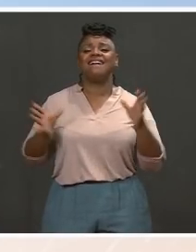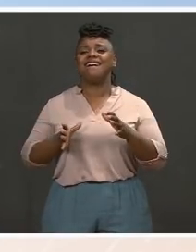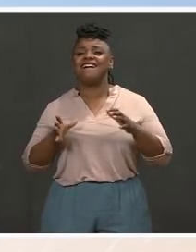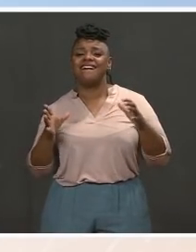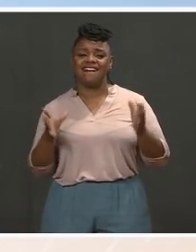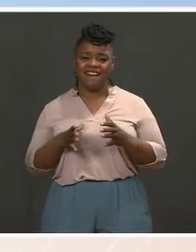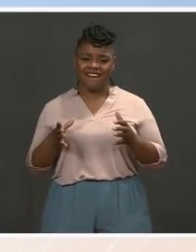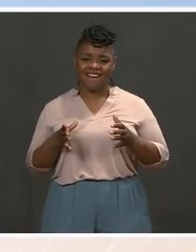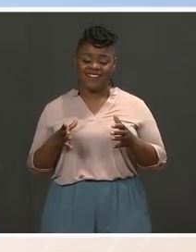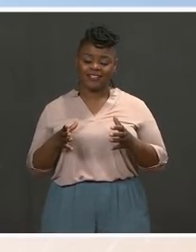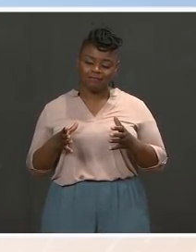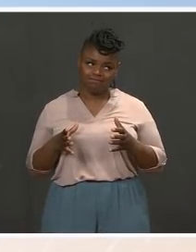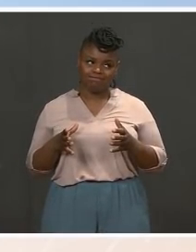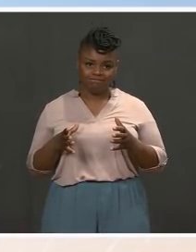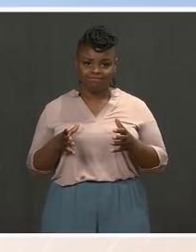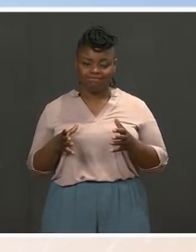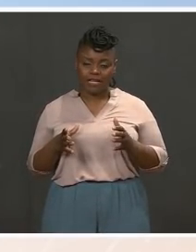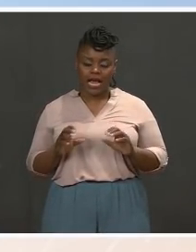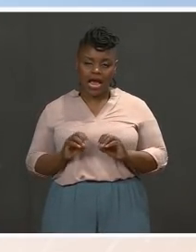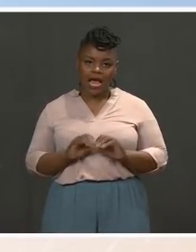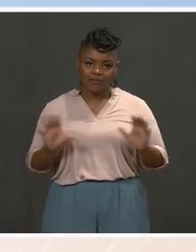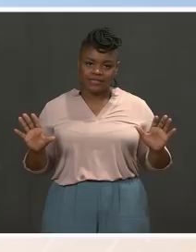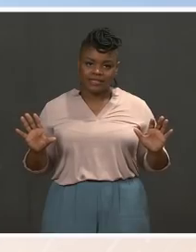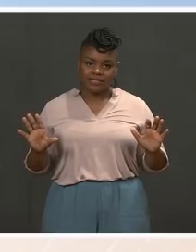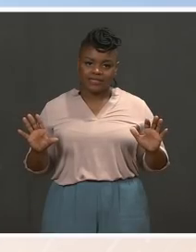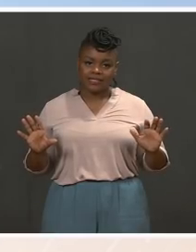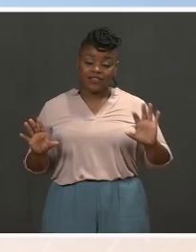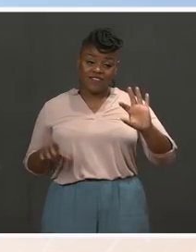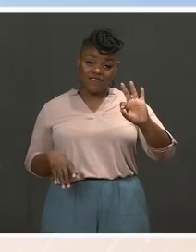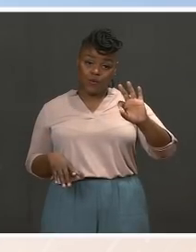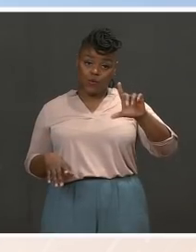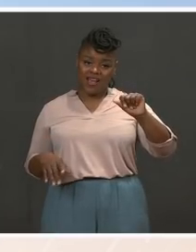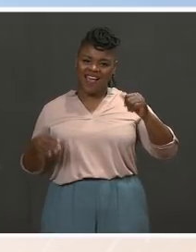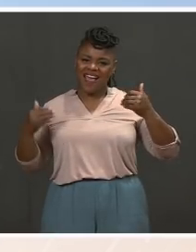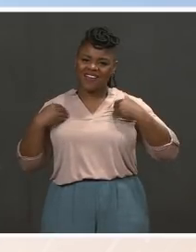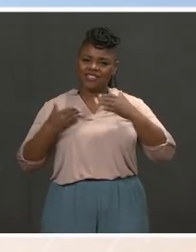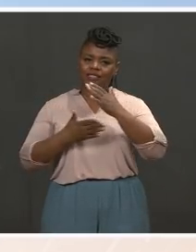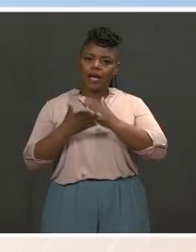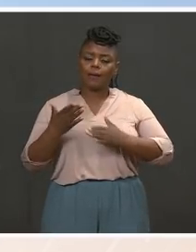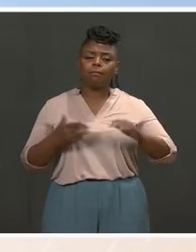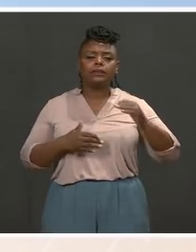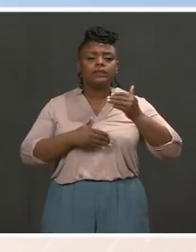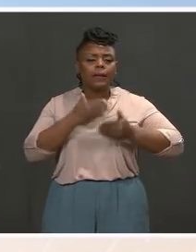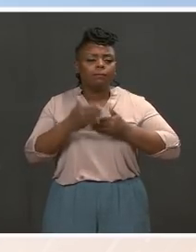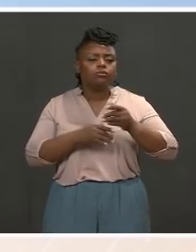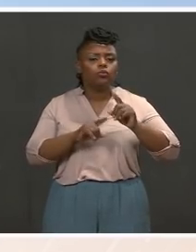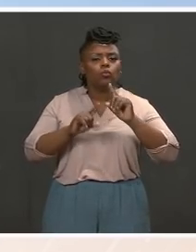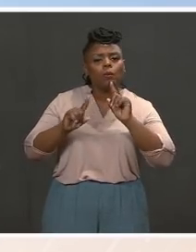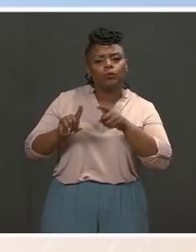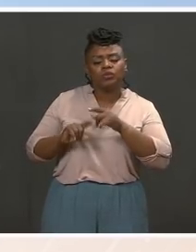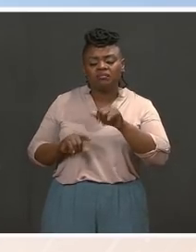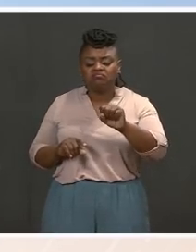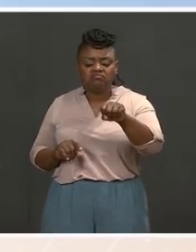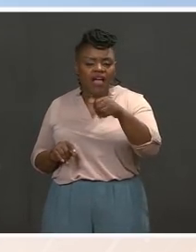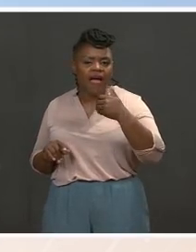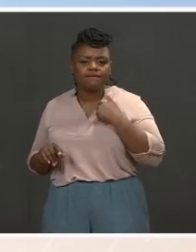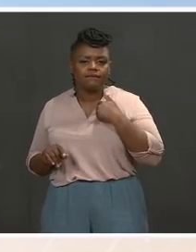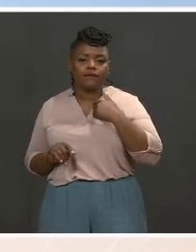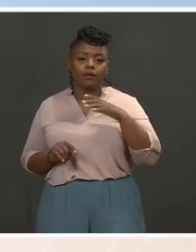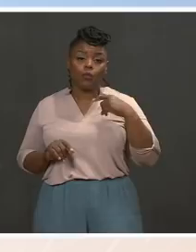course, were steps taken locally in response to this. We also watched that closely.